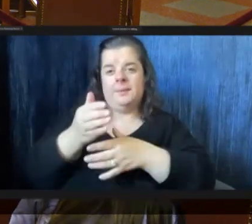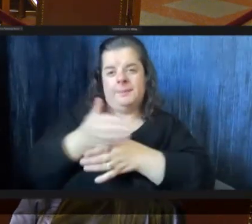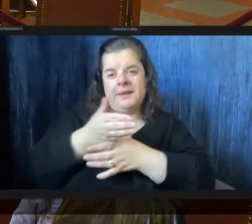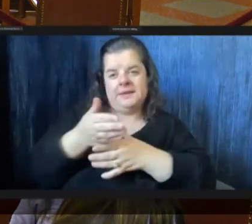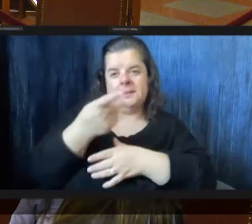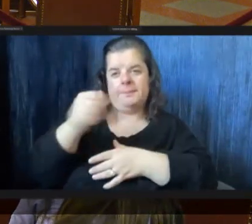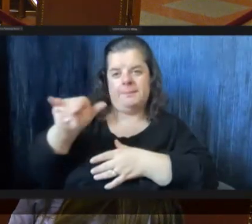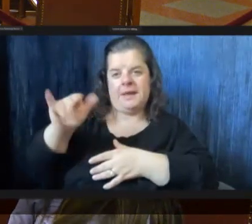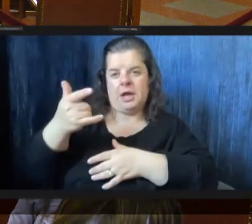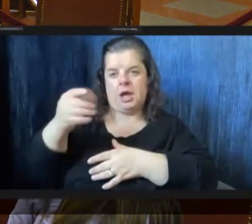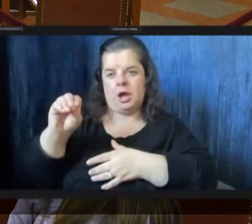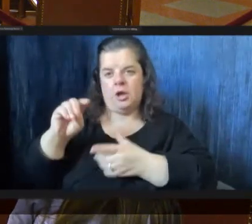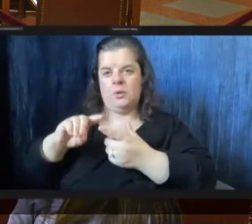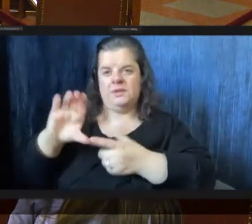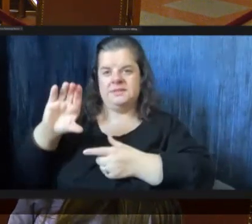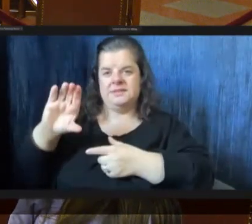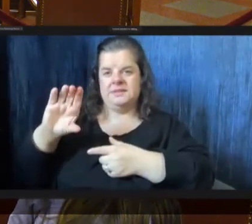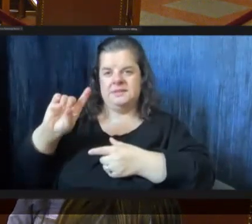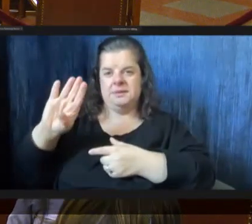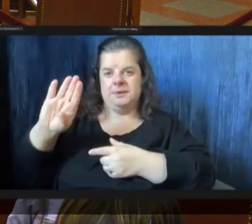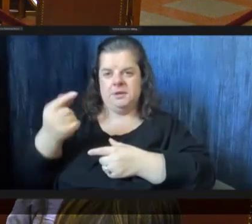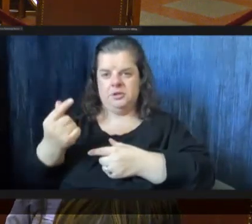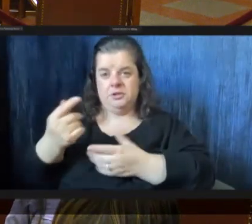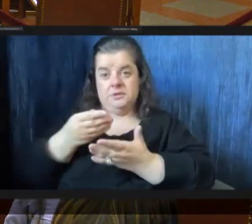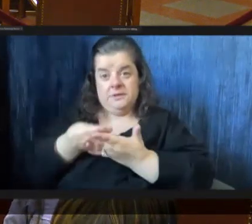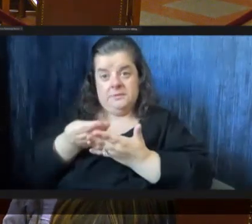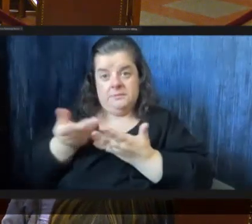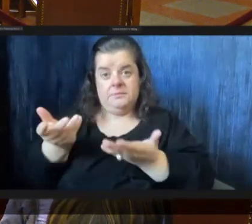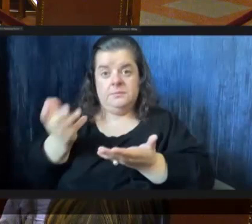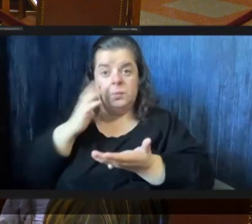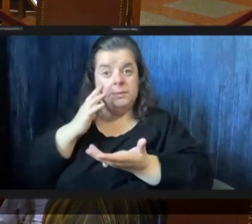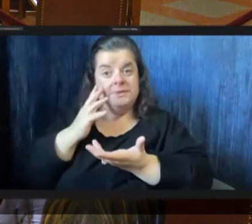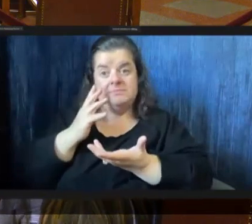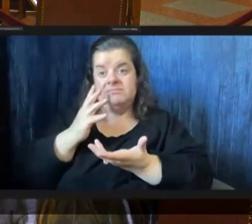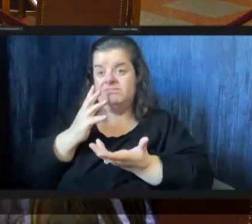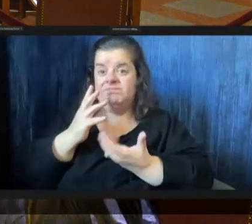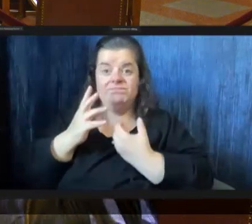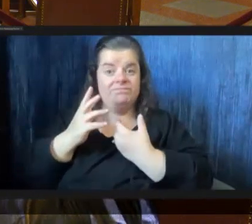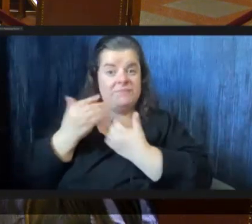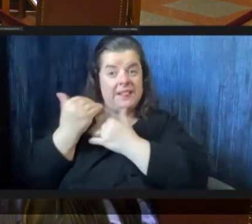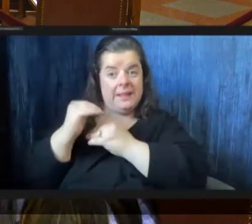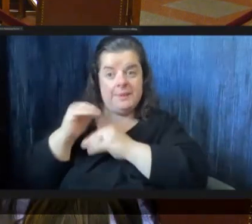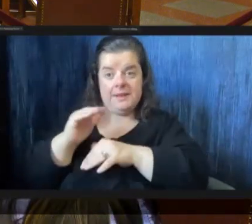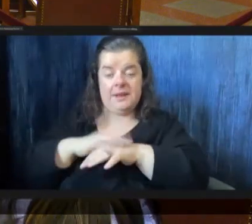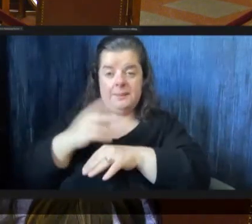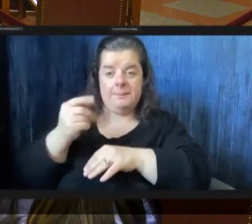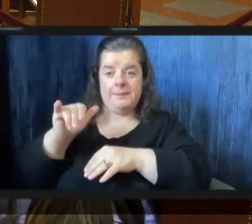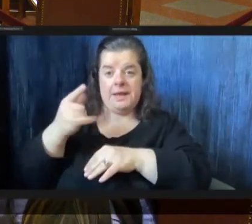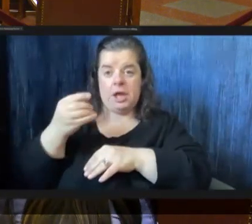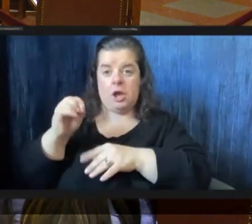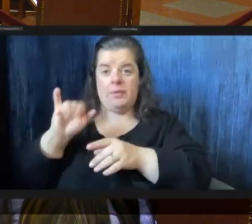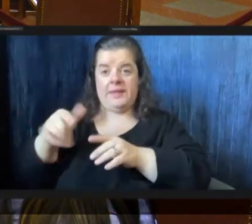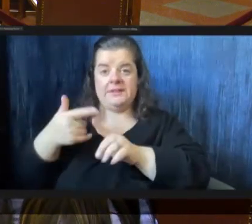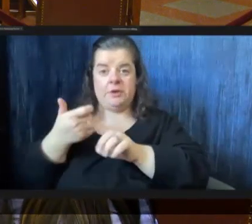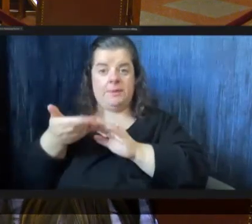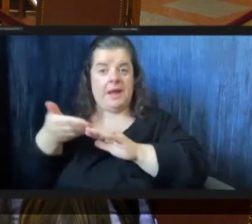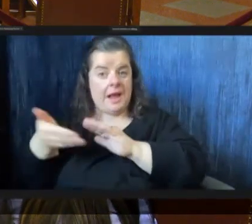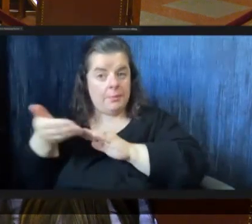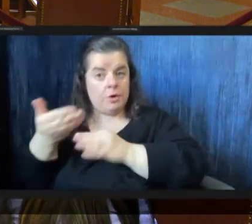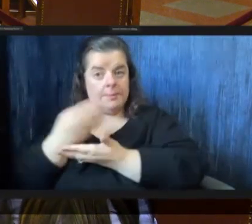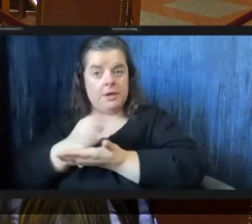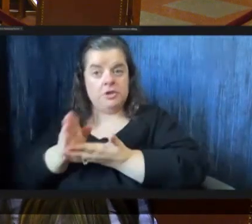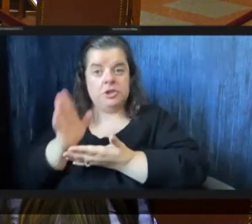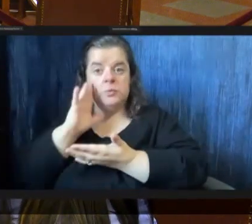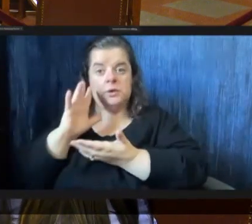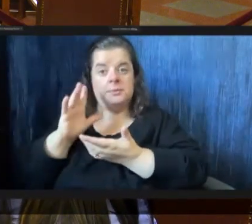and cdbg funding and we're just we're going to be real tight on pay go just because that comes out of the operating budget and the operating budget is going to be very